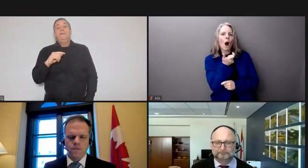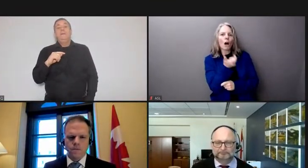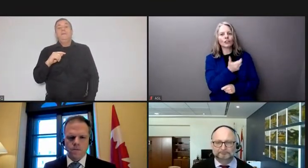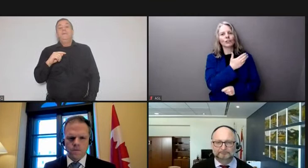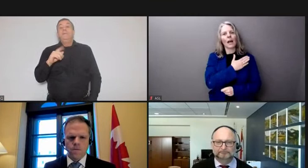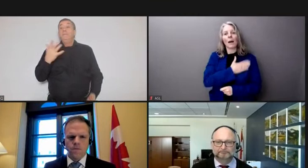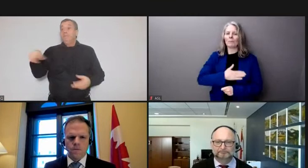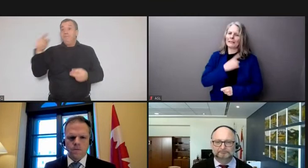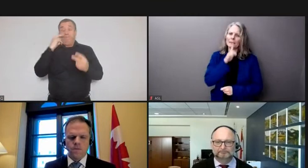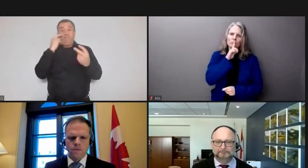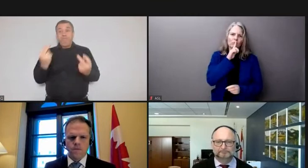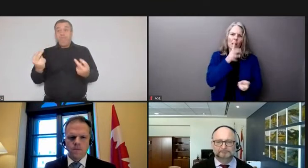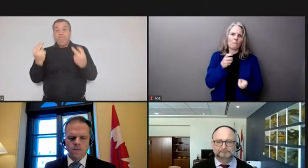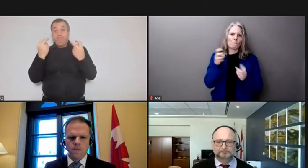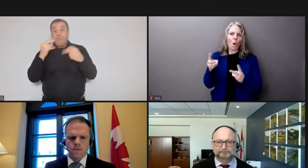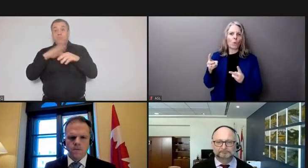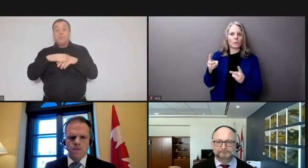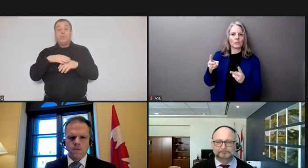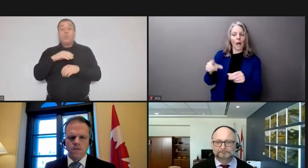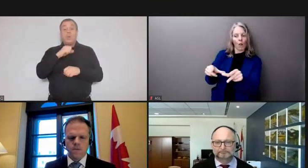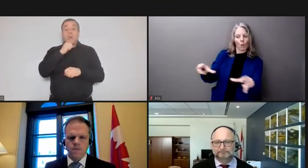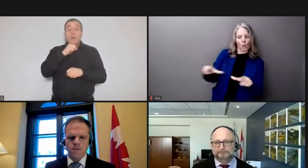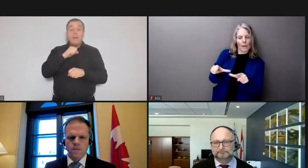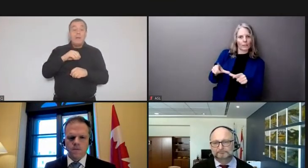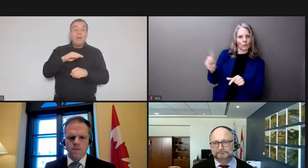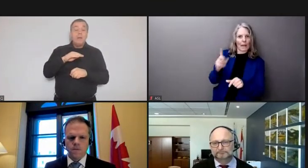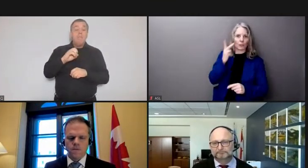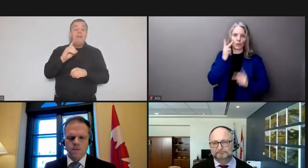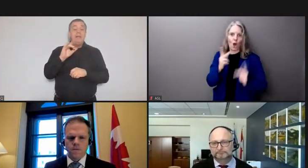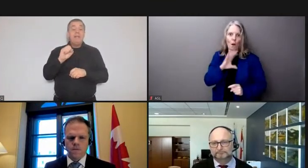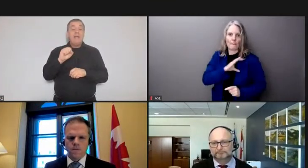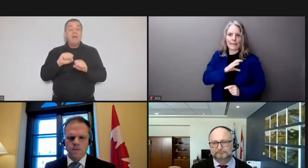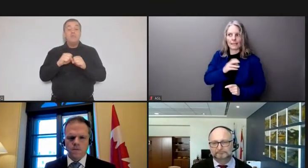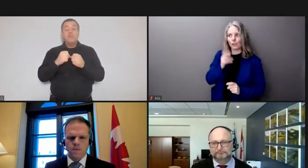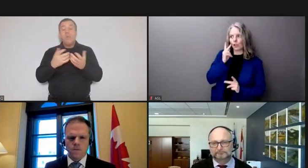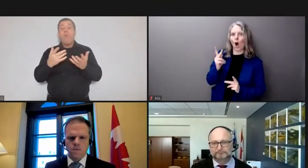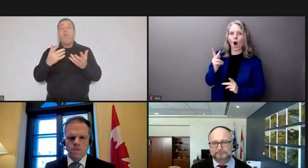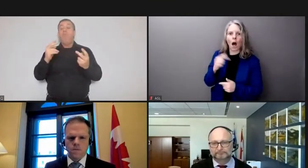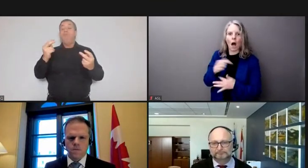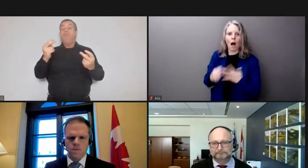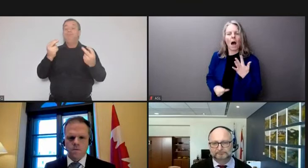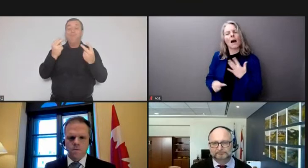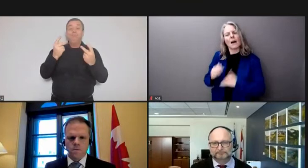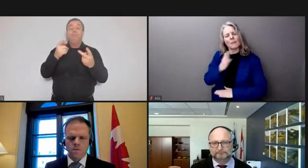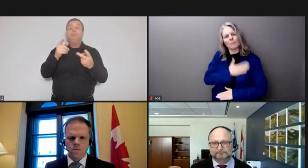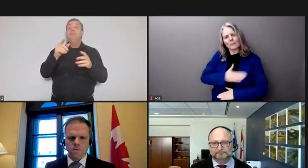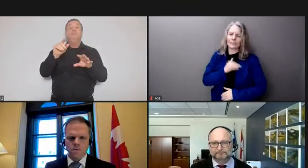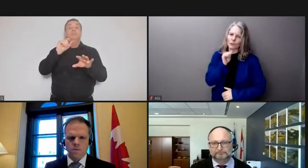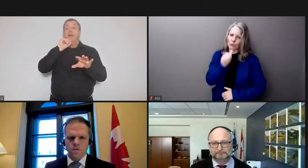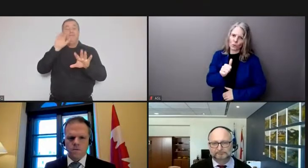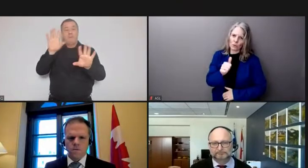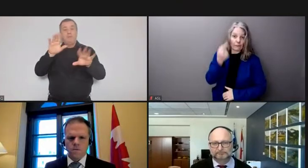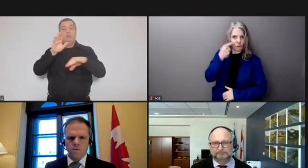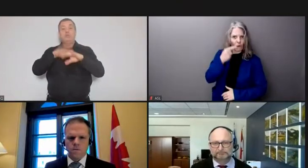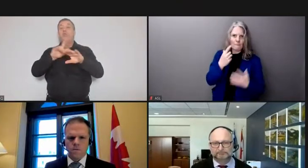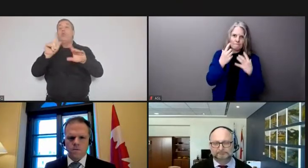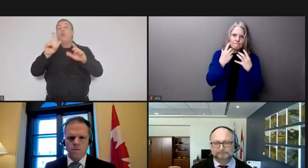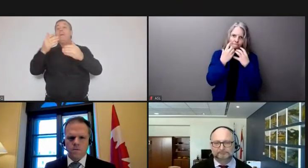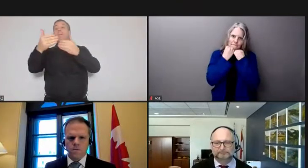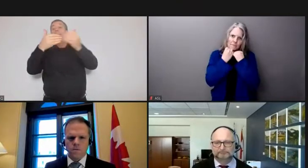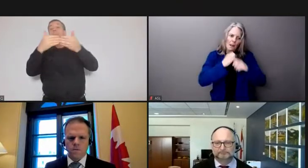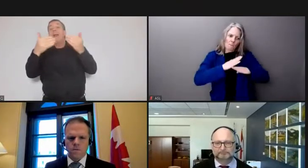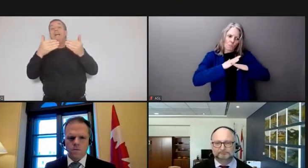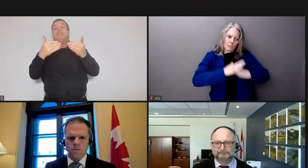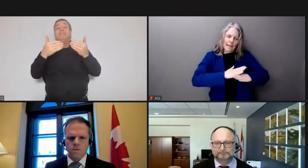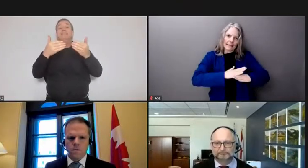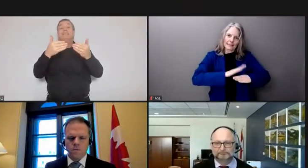or any other information related to police operations so as to protect everyone's safety including the integrity of those operations as